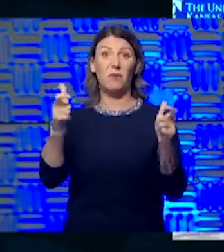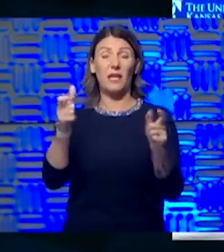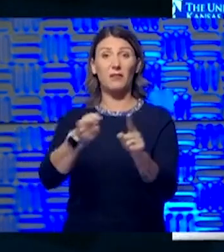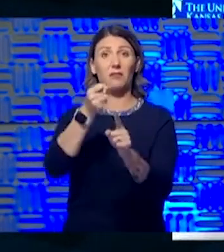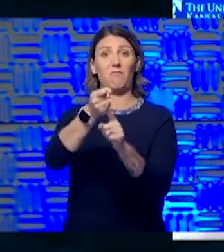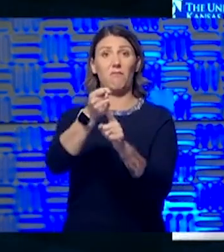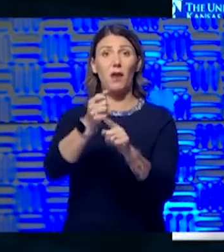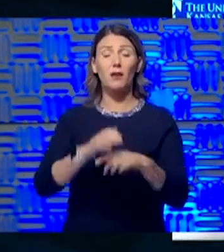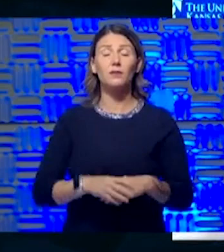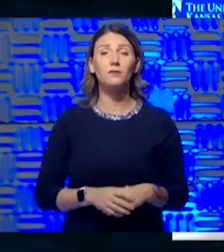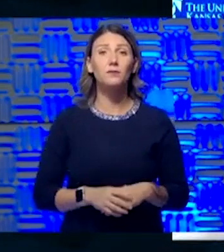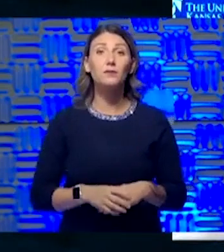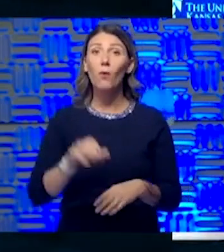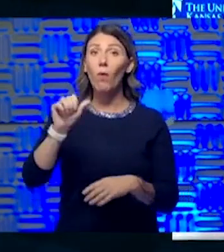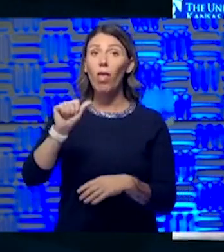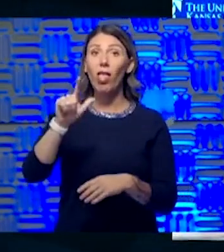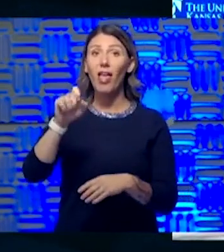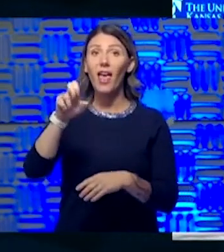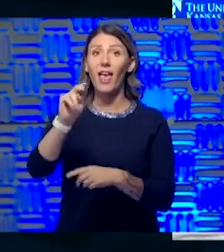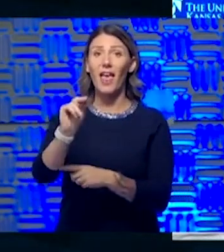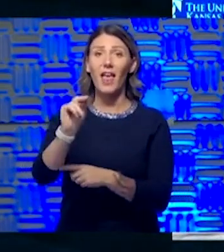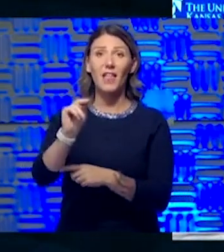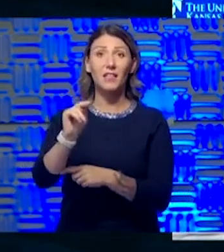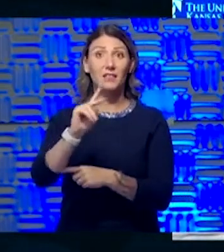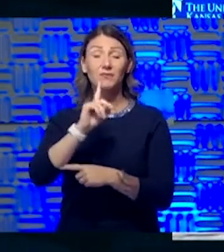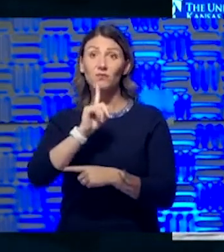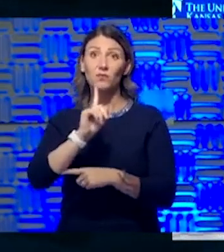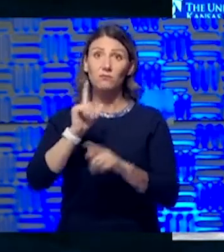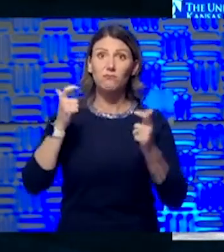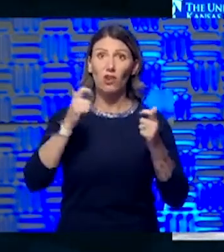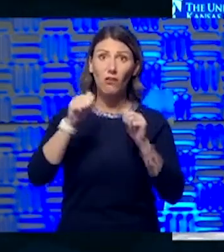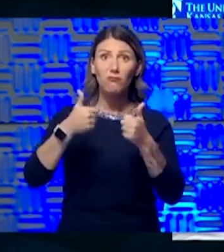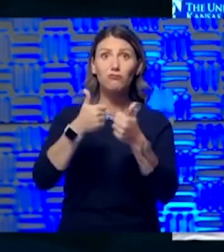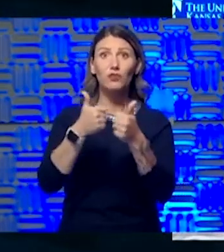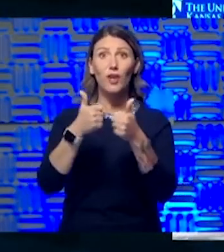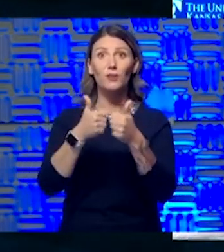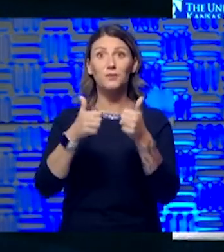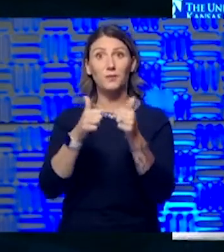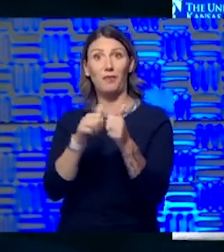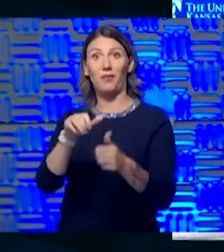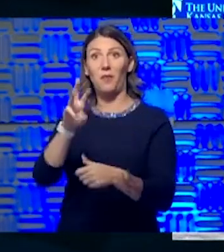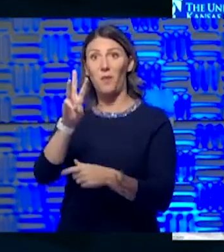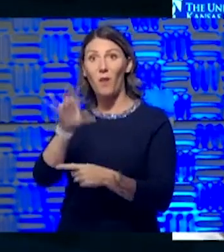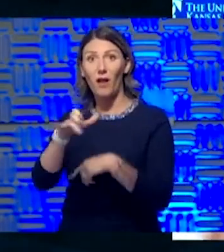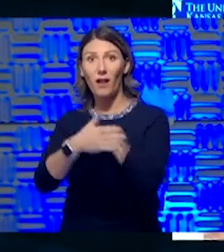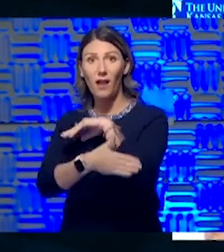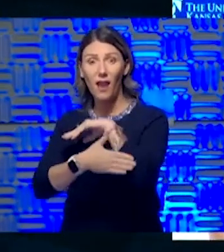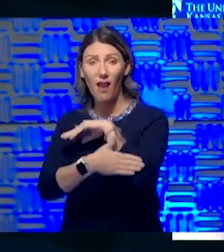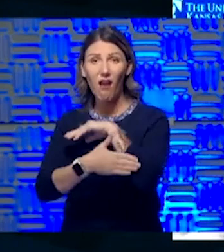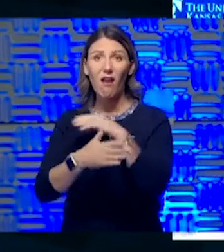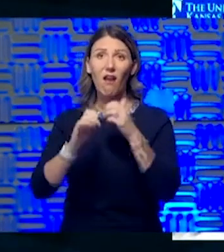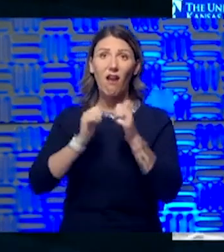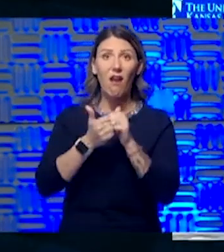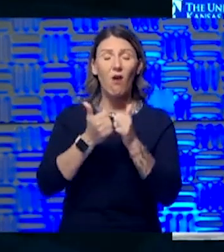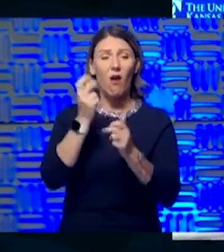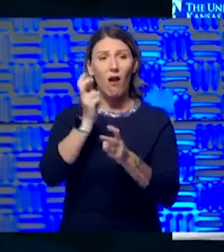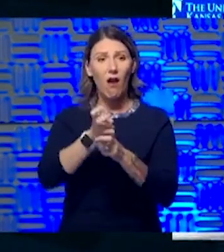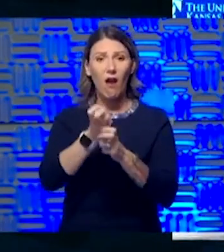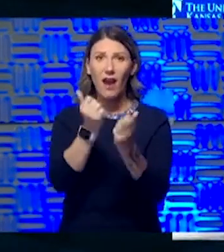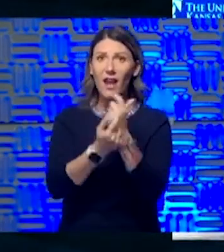challenge for Wyandotte County, and I know you live it every day. And we talked yesterday about how hard everybody at this table and